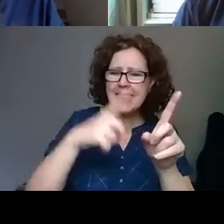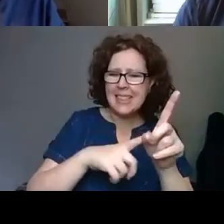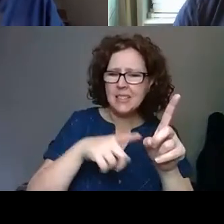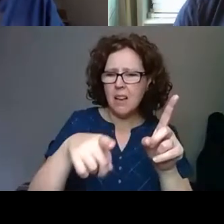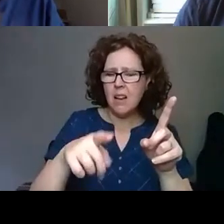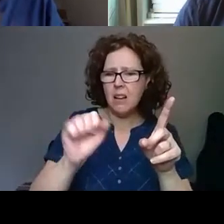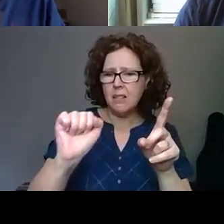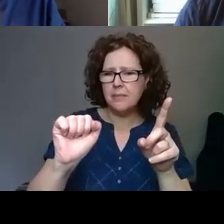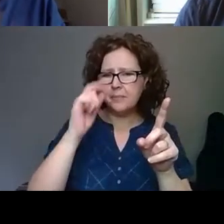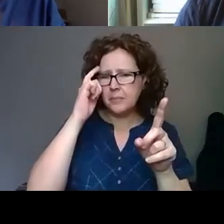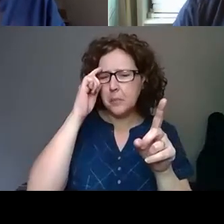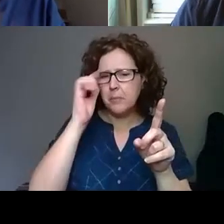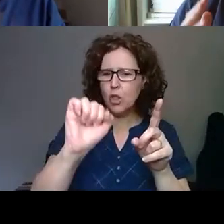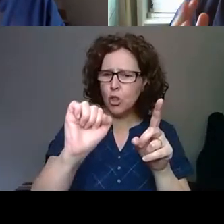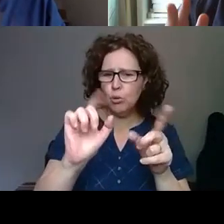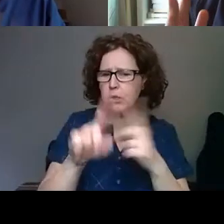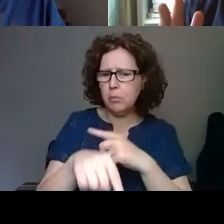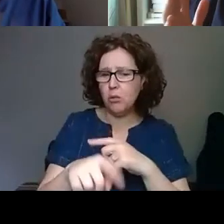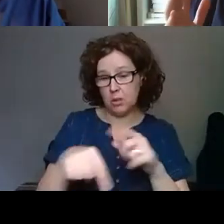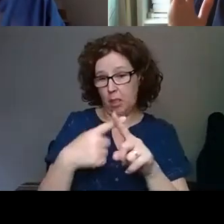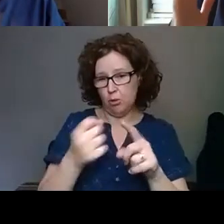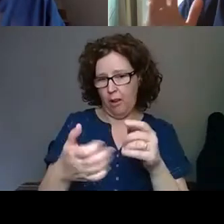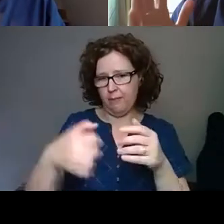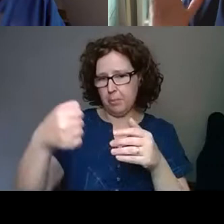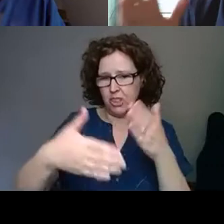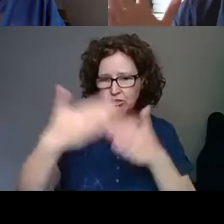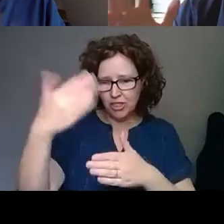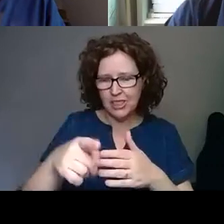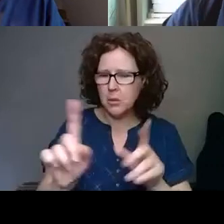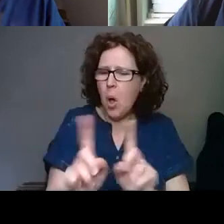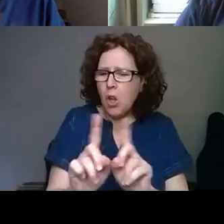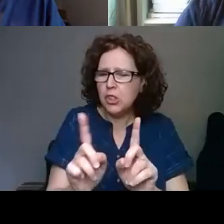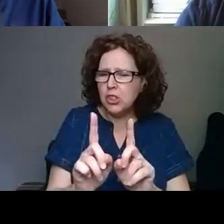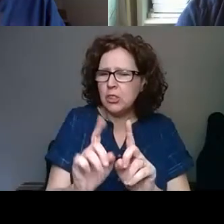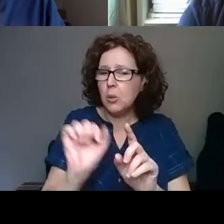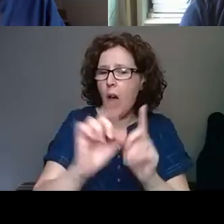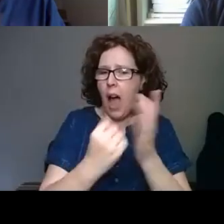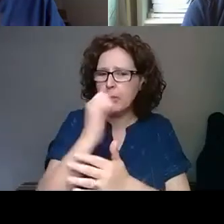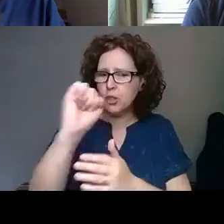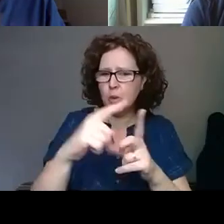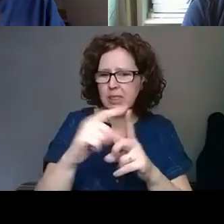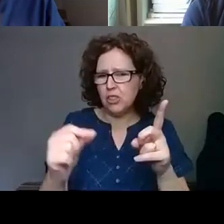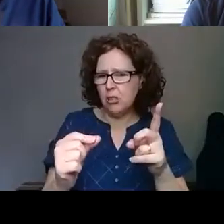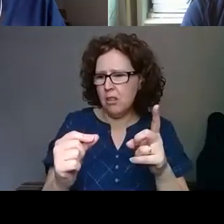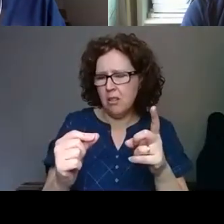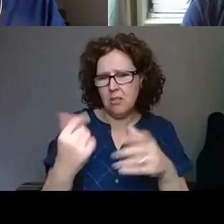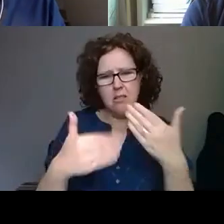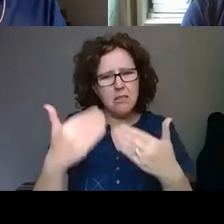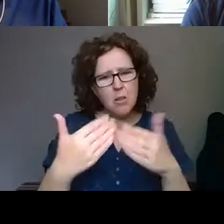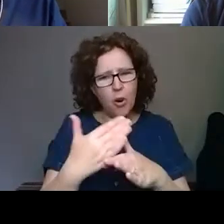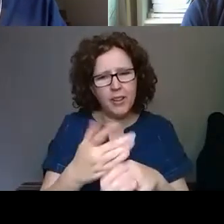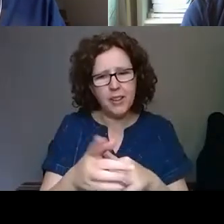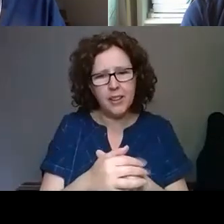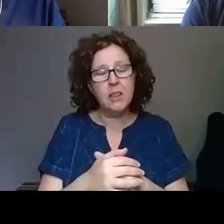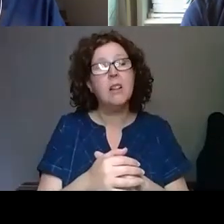particular resource constraints as well? What, what, what, what, what did you do? What happened to your digital offer? We